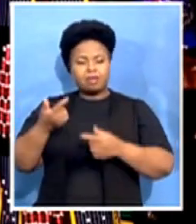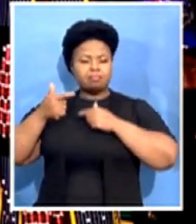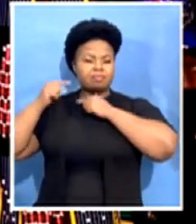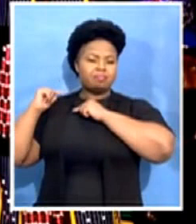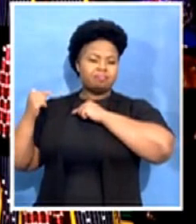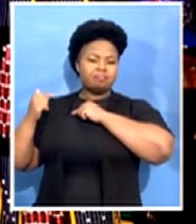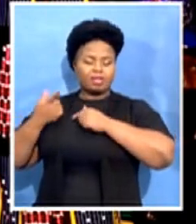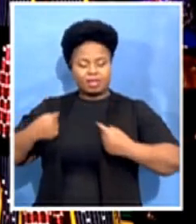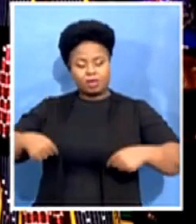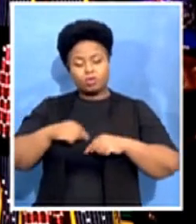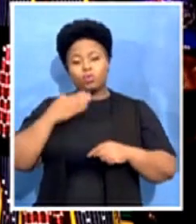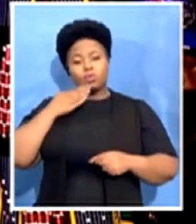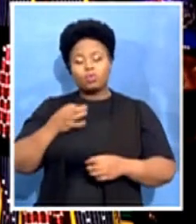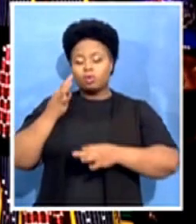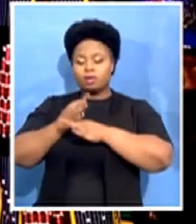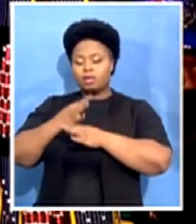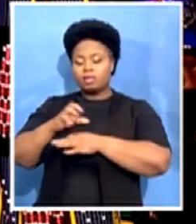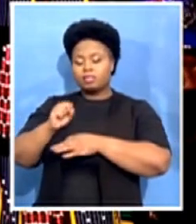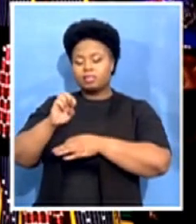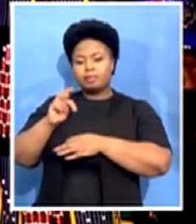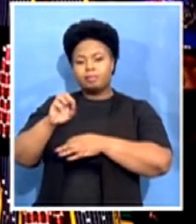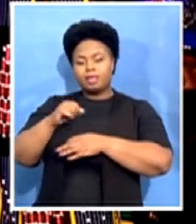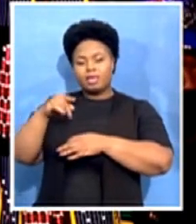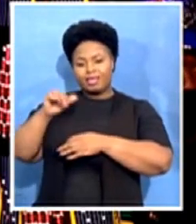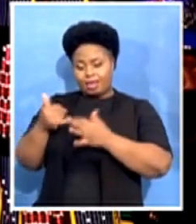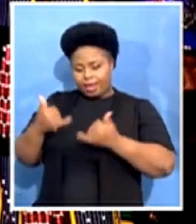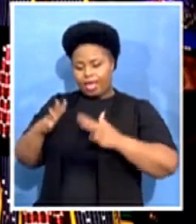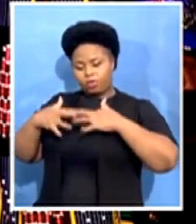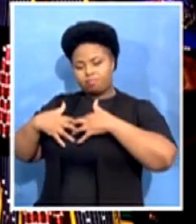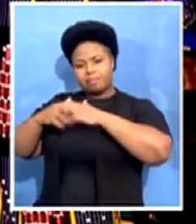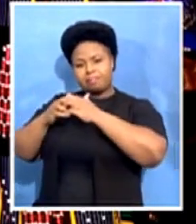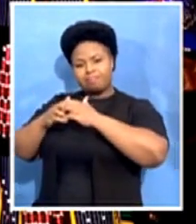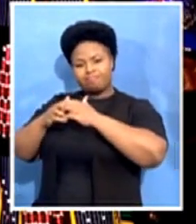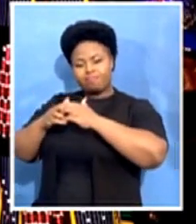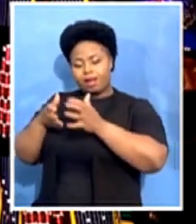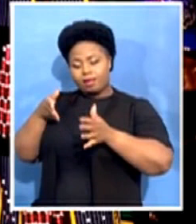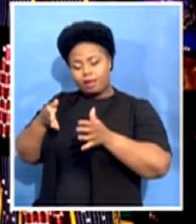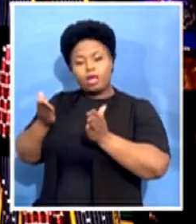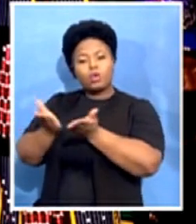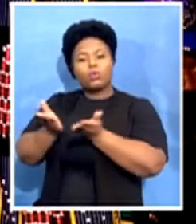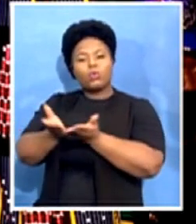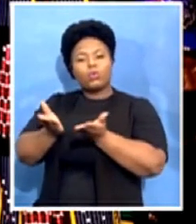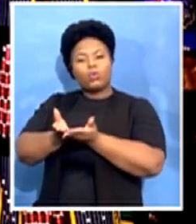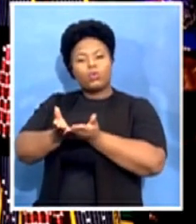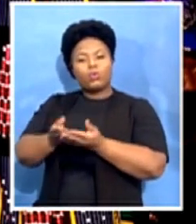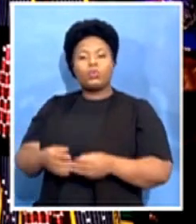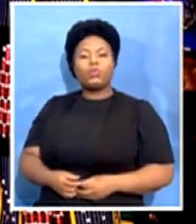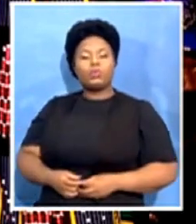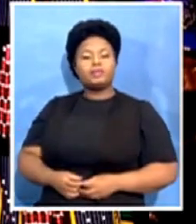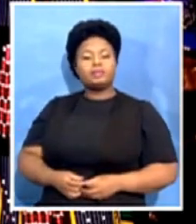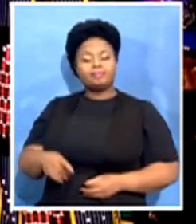Semenya, is building. A school where people would be taught